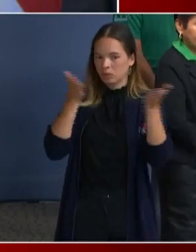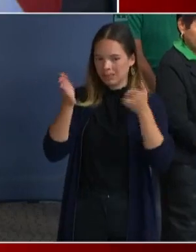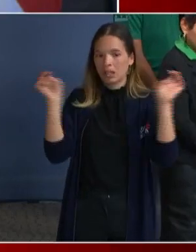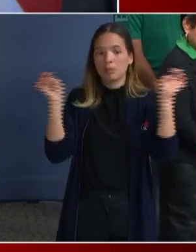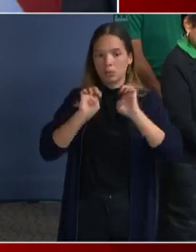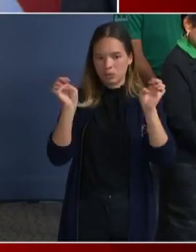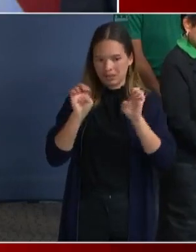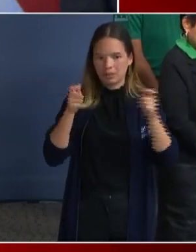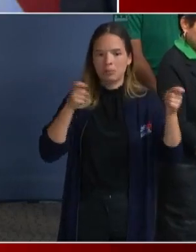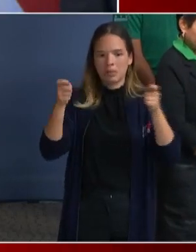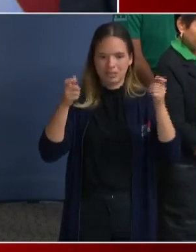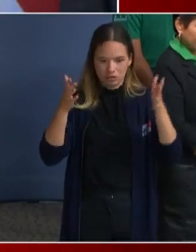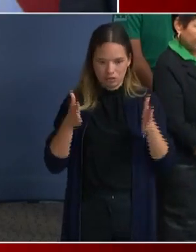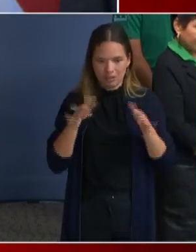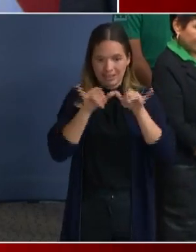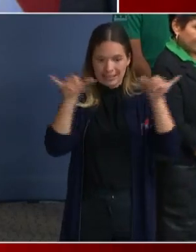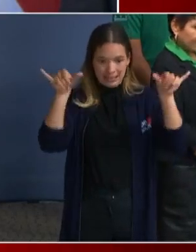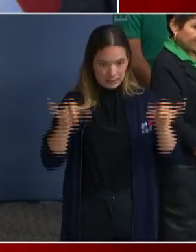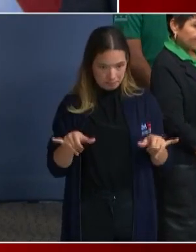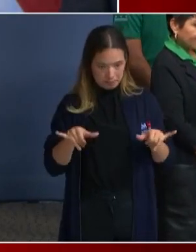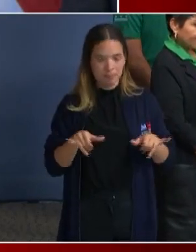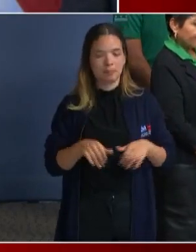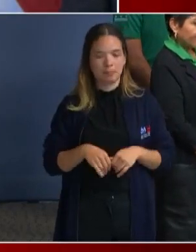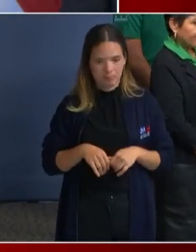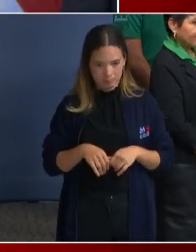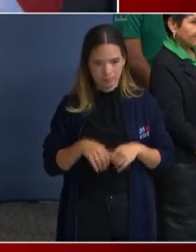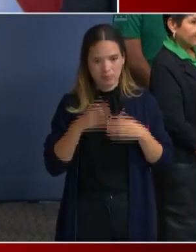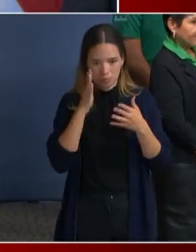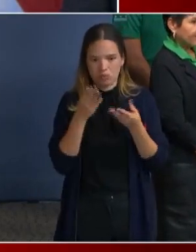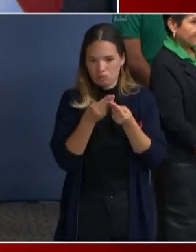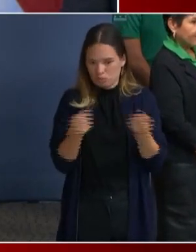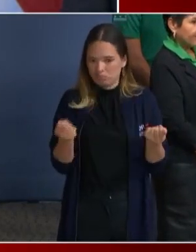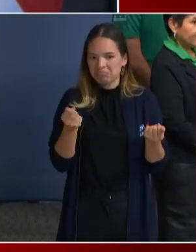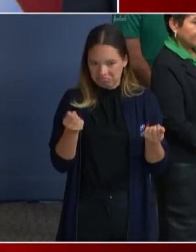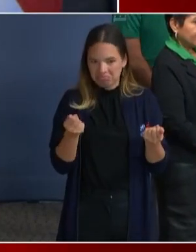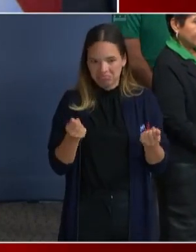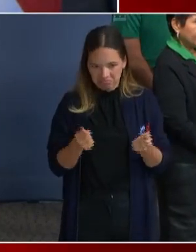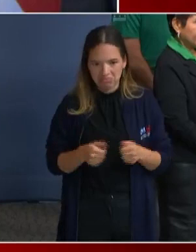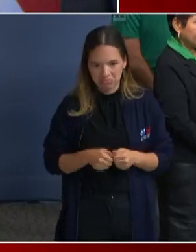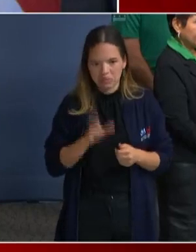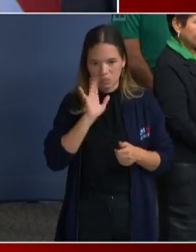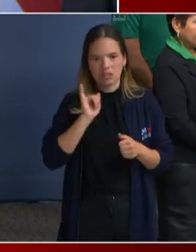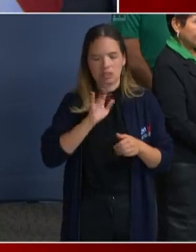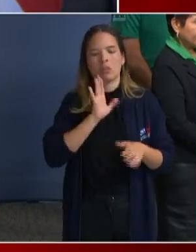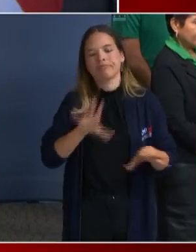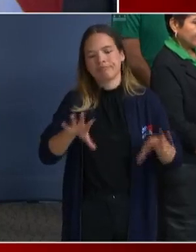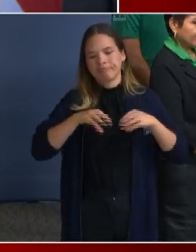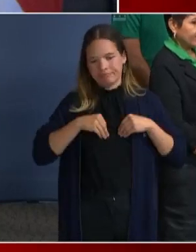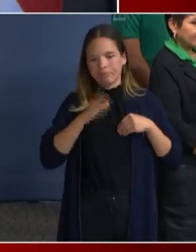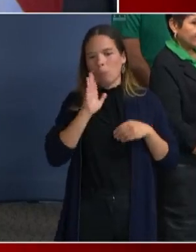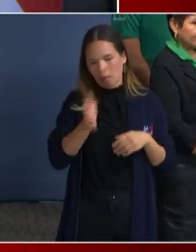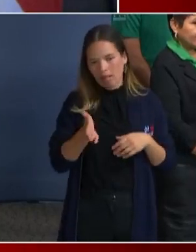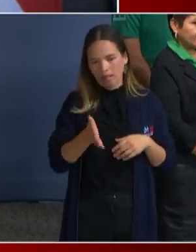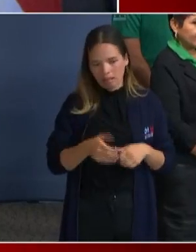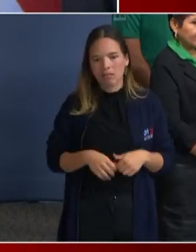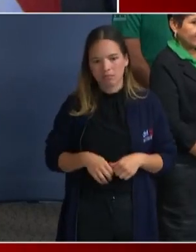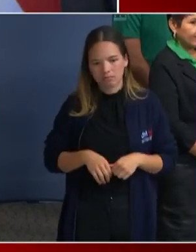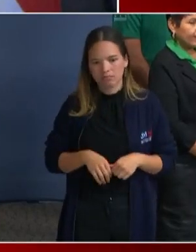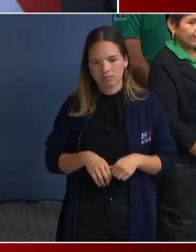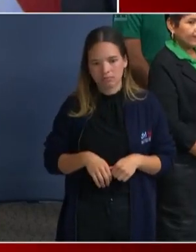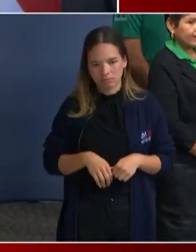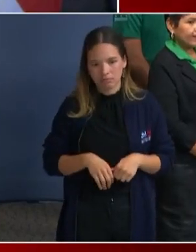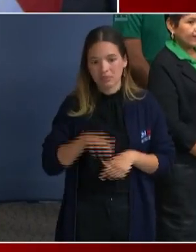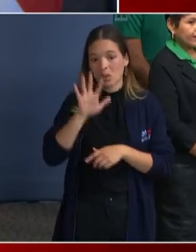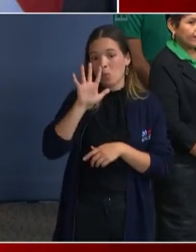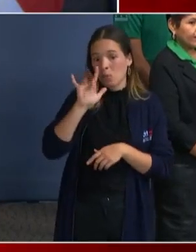I'm proud that that resolution has been adopted by the full council of governments for the region, which is our 25 closest in jurisdictions in the